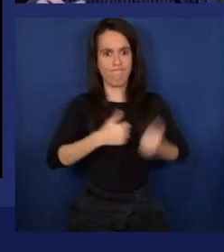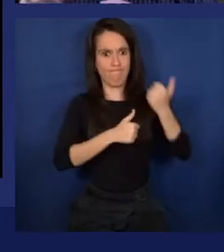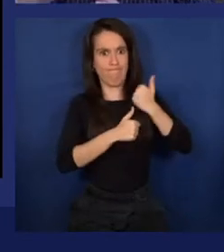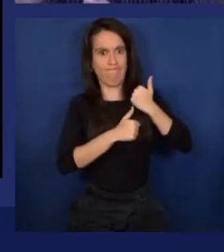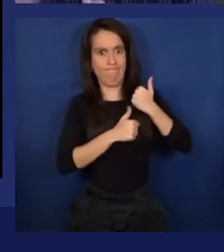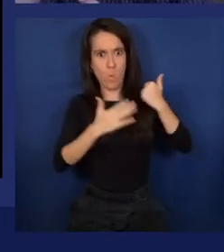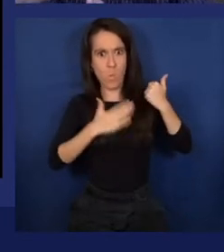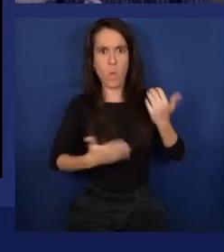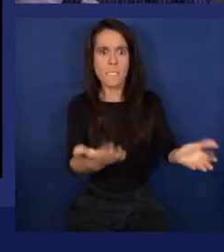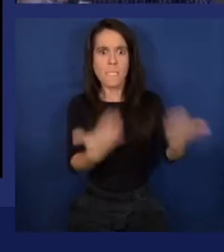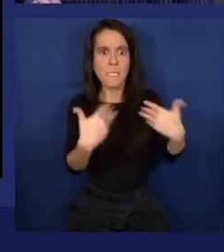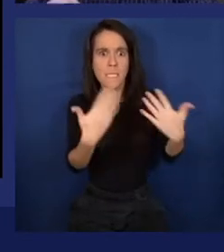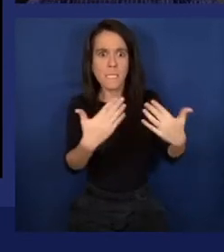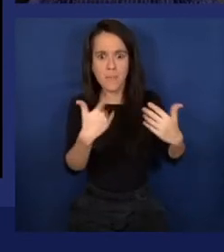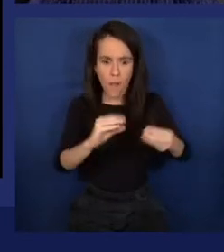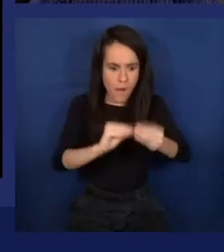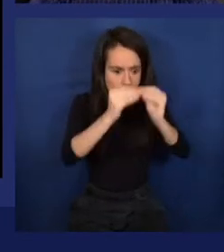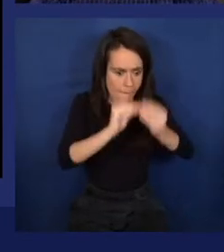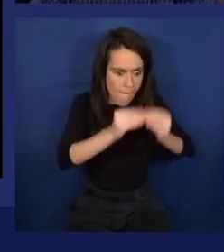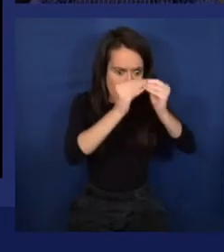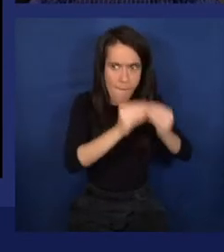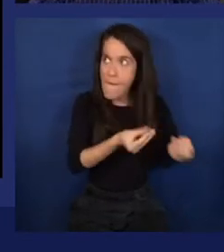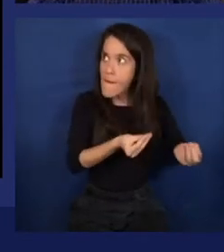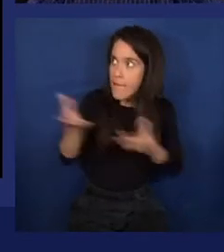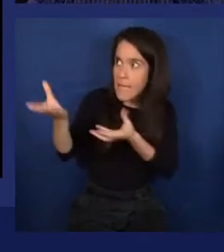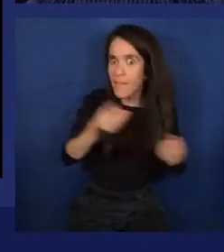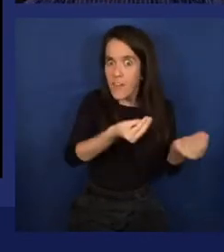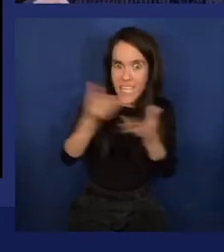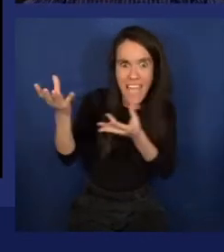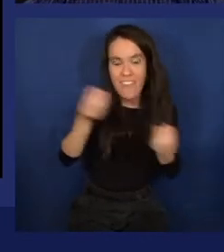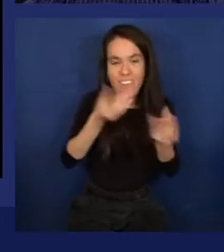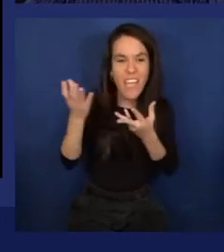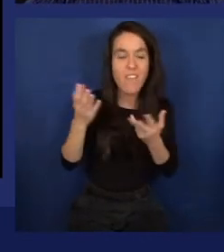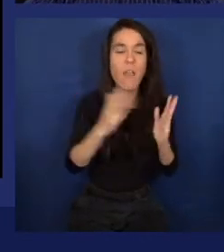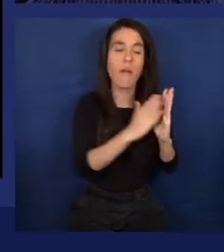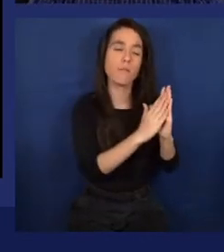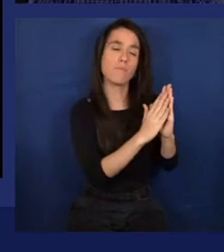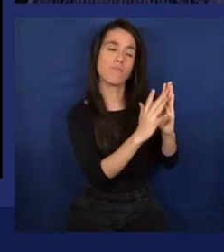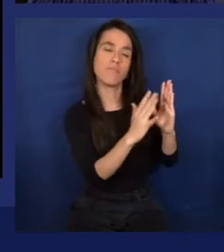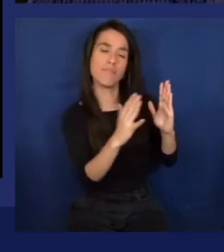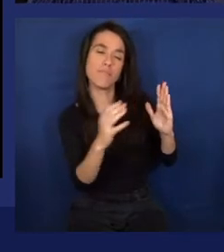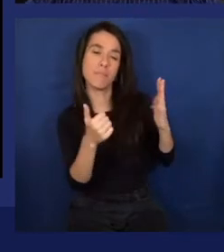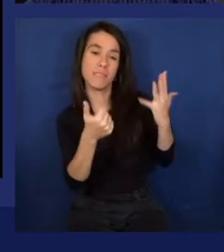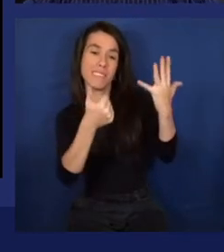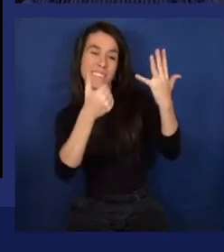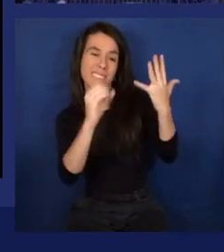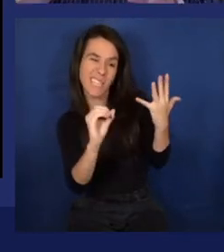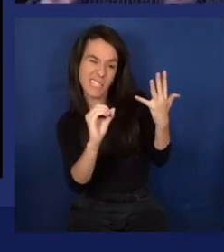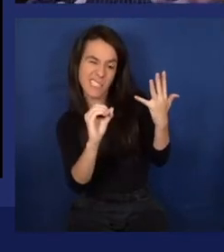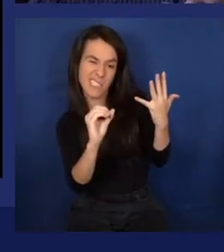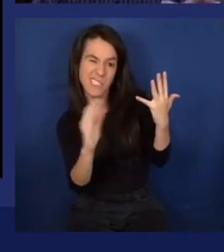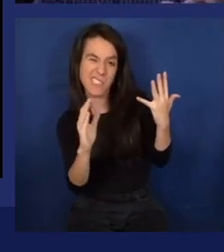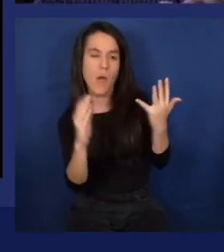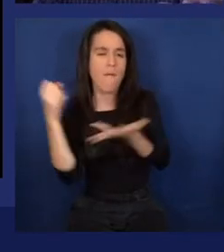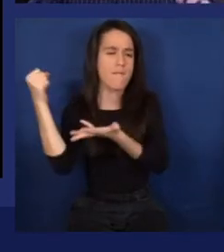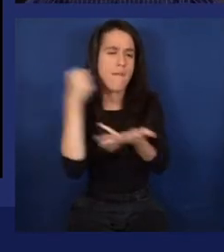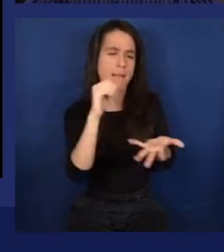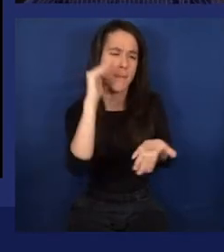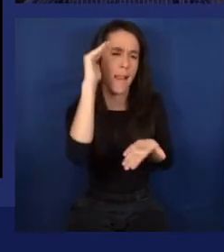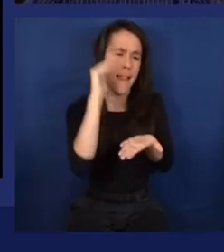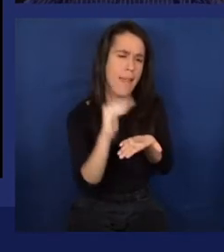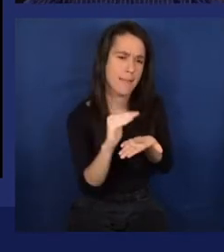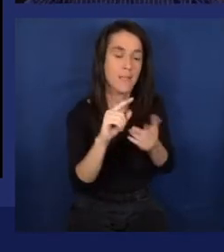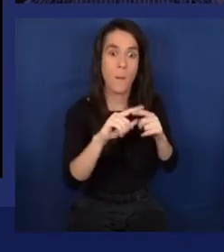The intelligence part, that's a little more complex. And in the 1960s, funding is starting to wind down, but computing is